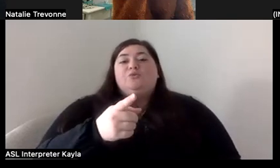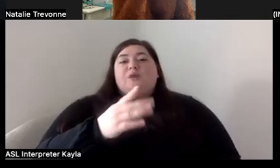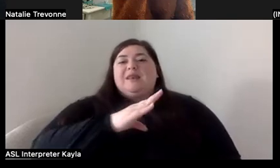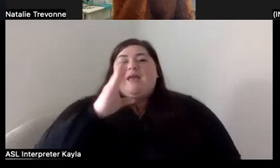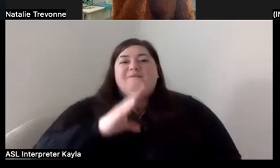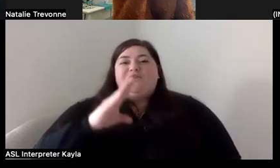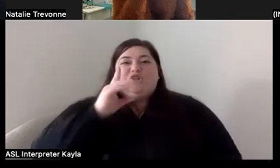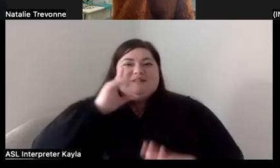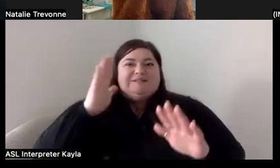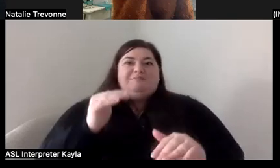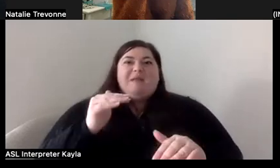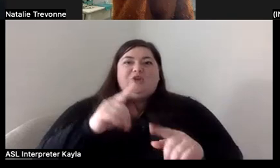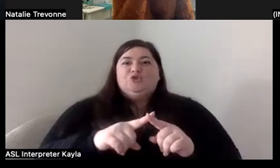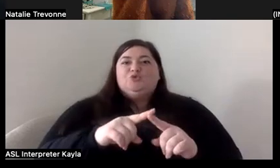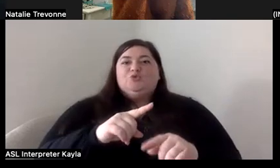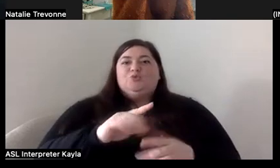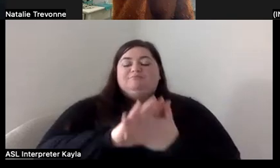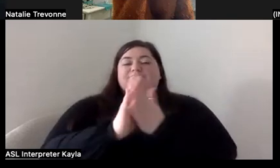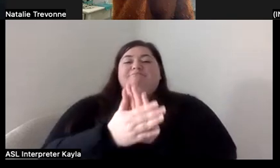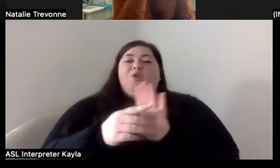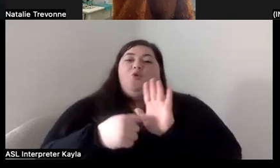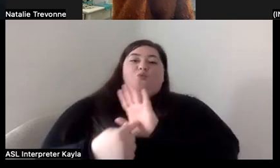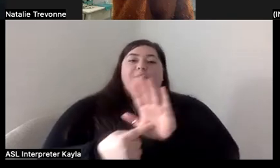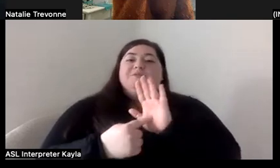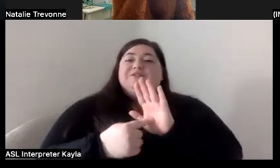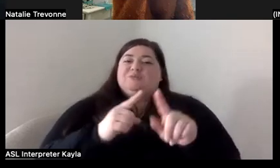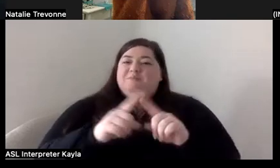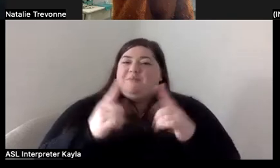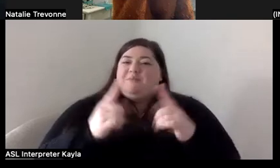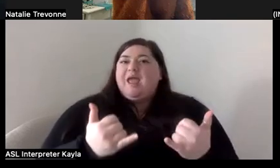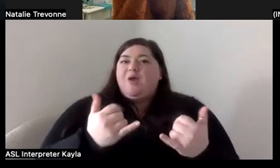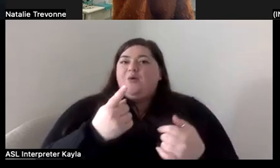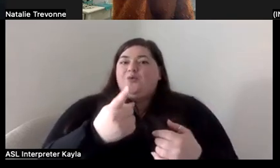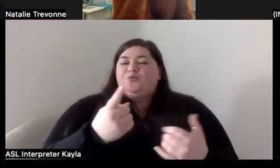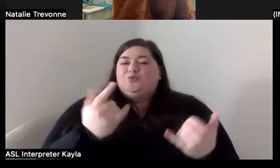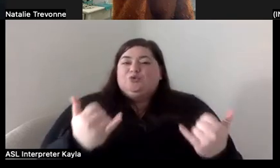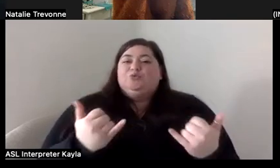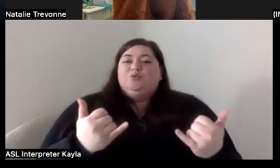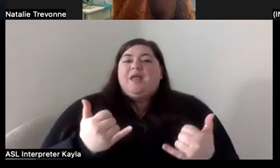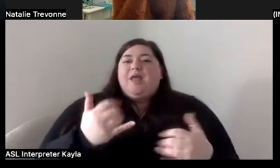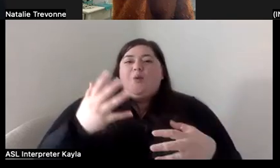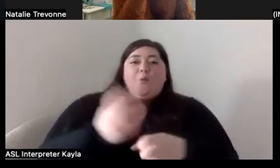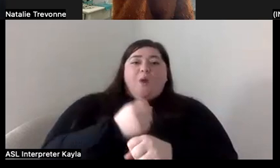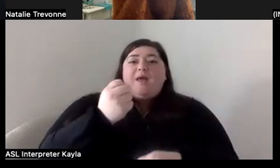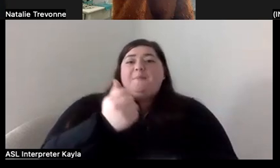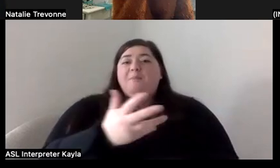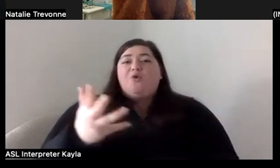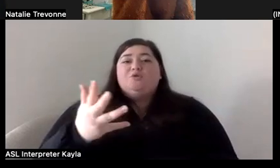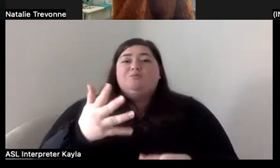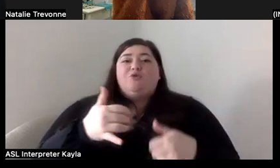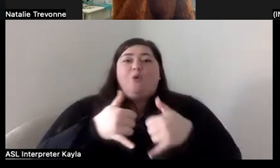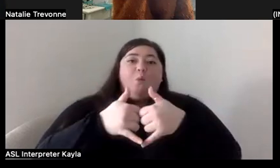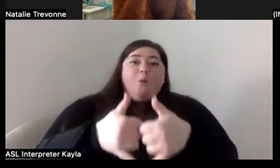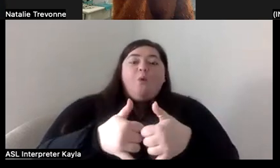expected to be that representation. And here you are as someone who has won multiple awards, who